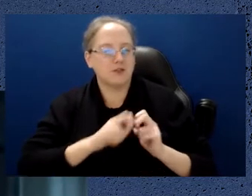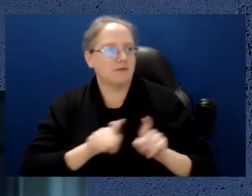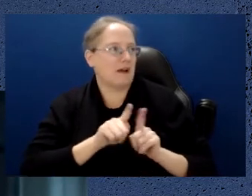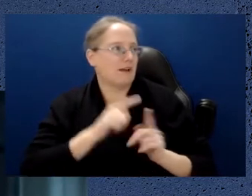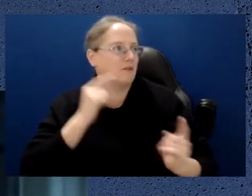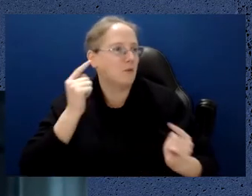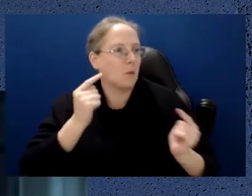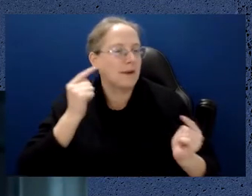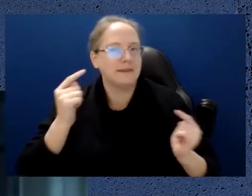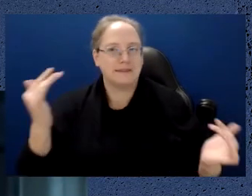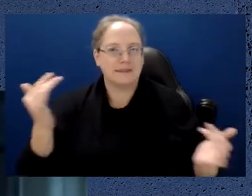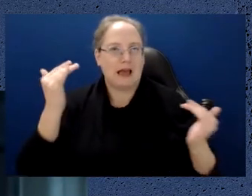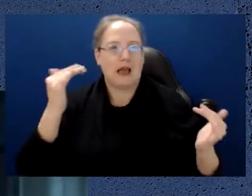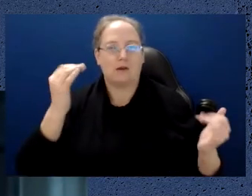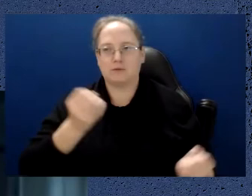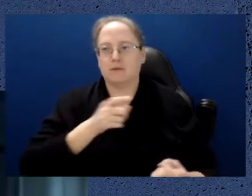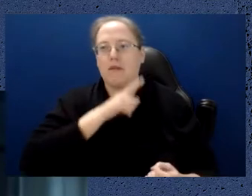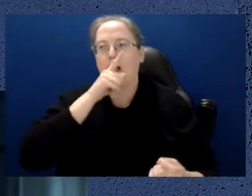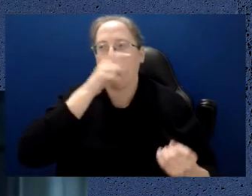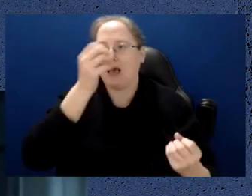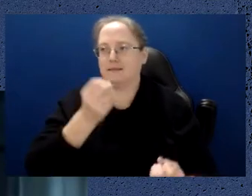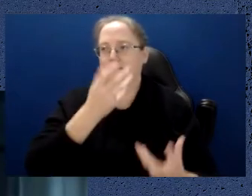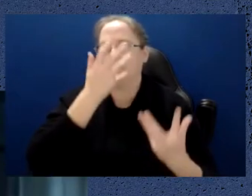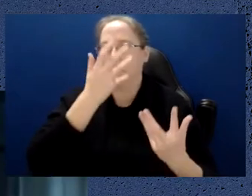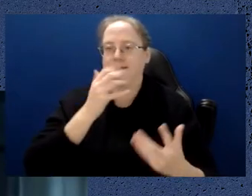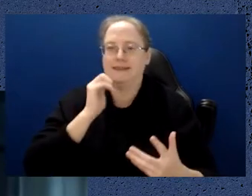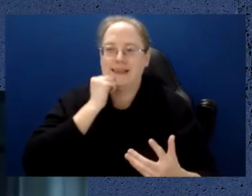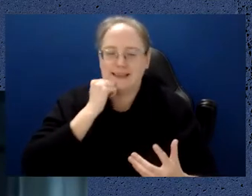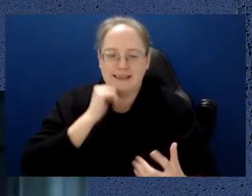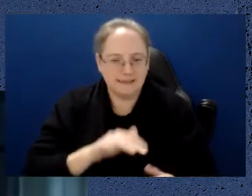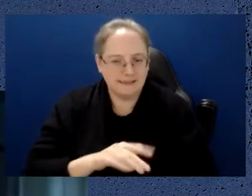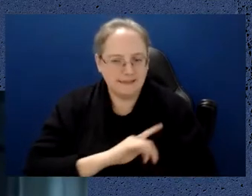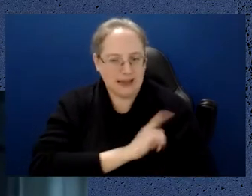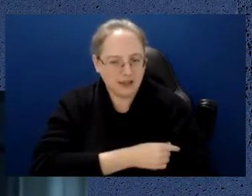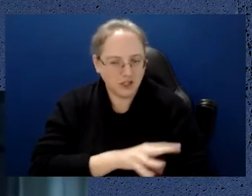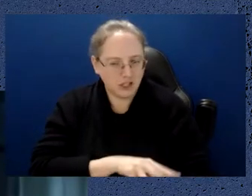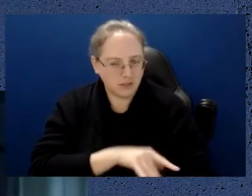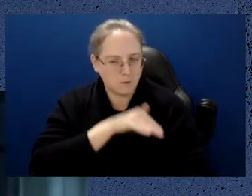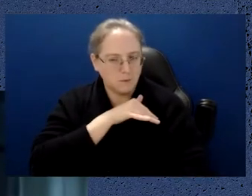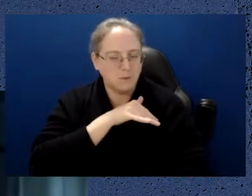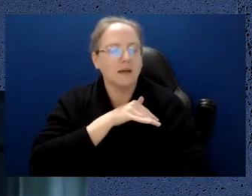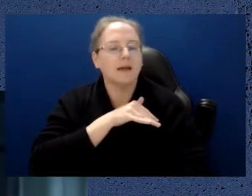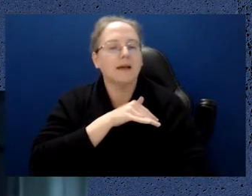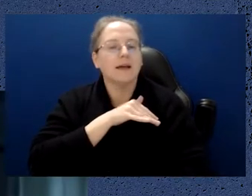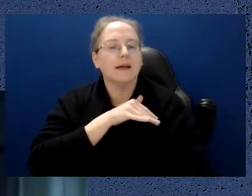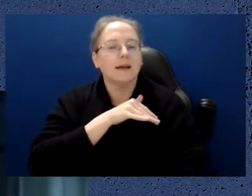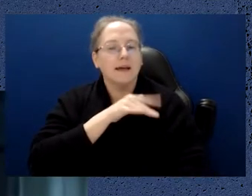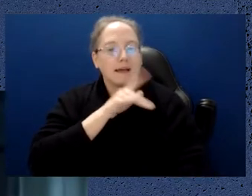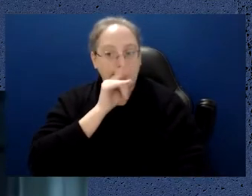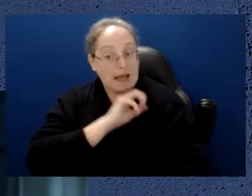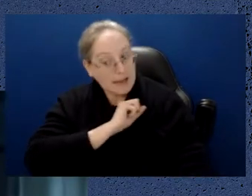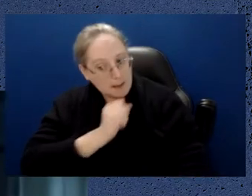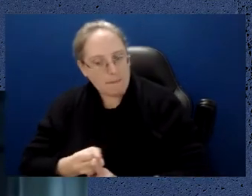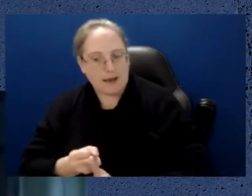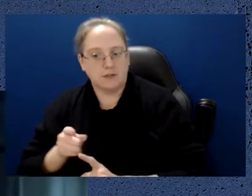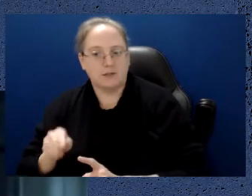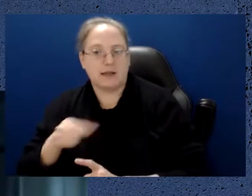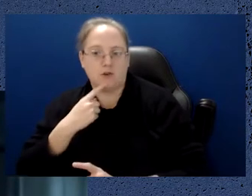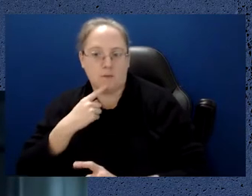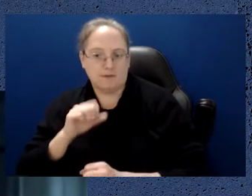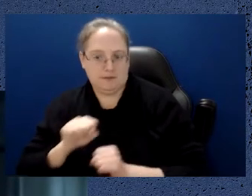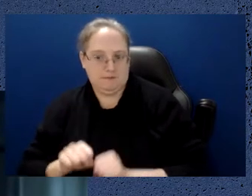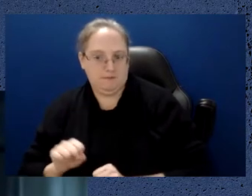noise or sound or light or heat have a big impact on quantum